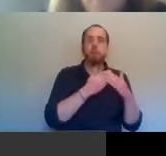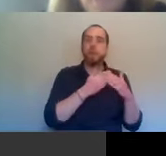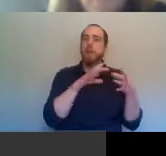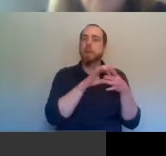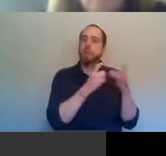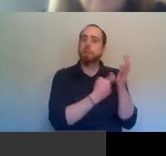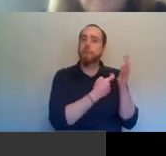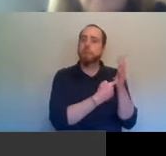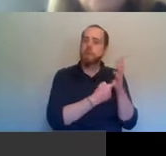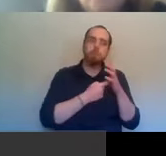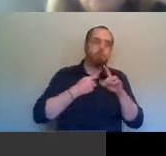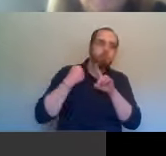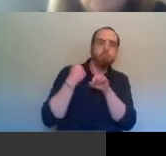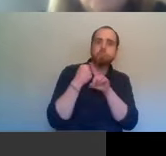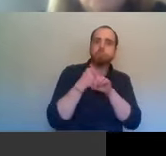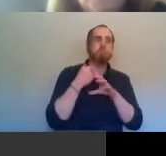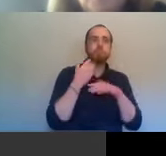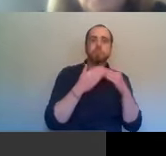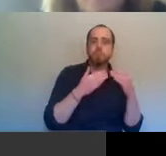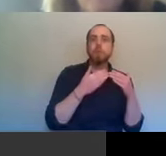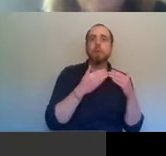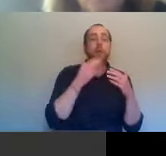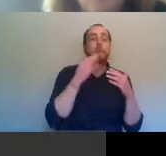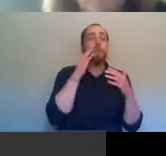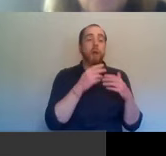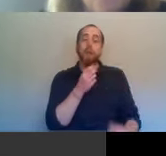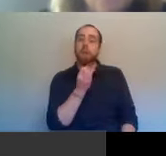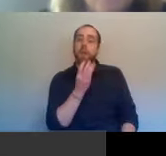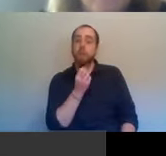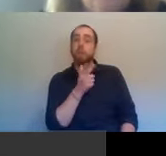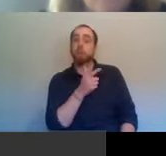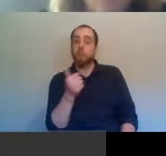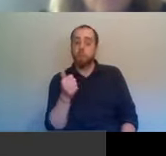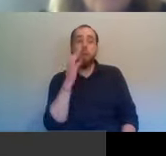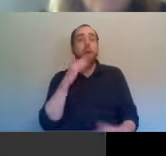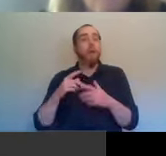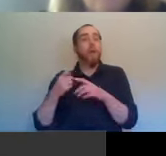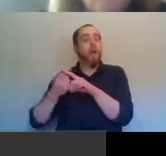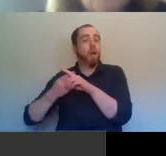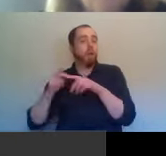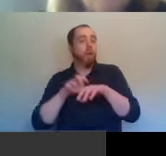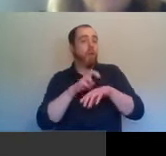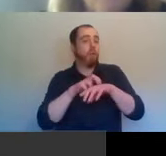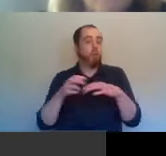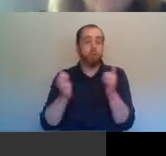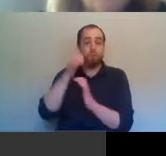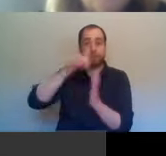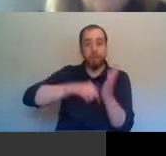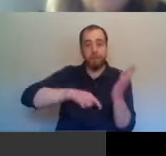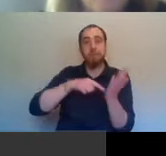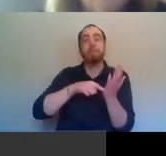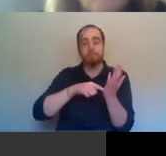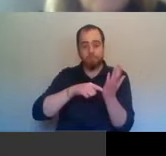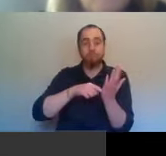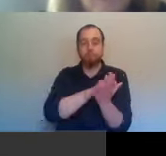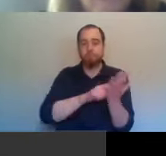And when it came to, comes to the 1921 Anglo-Irish Treaty, and we've all parsed it up, down, in and out, there's